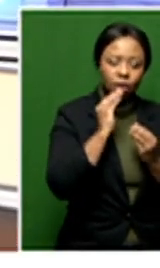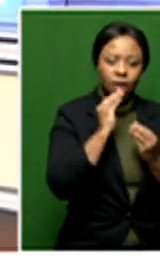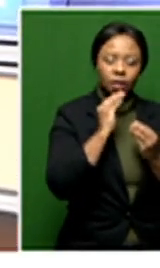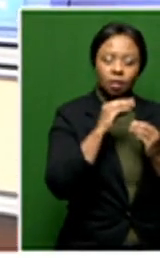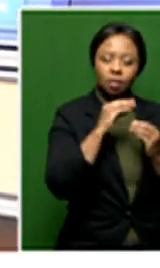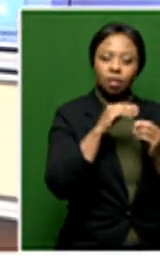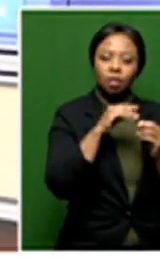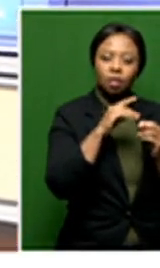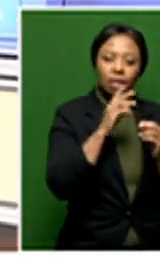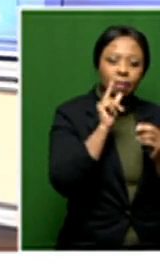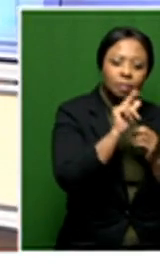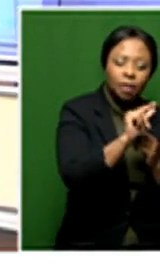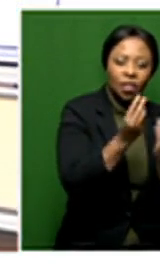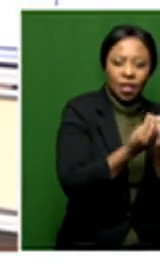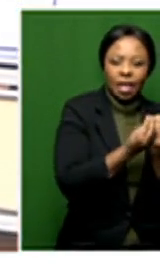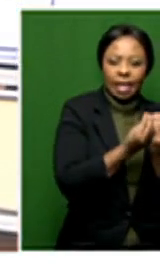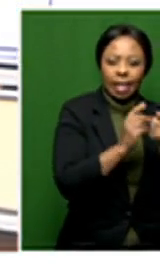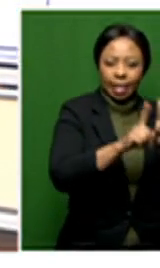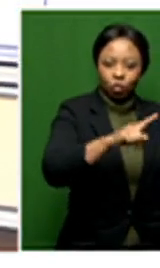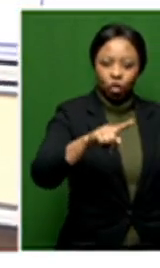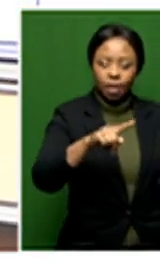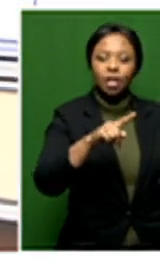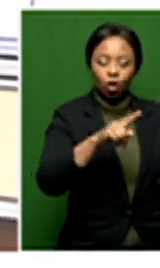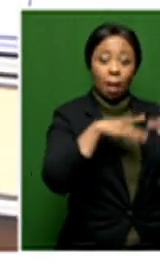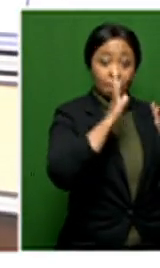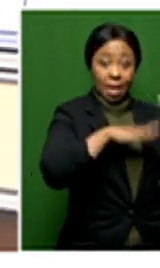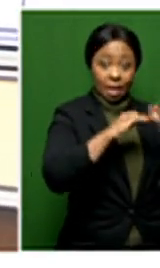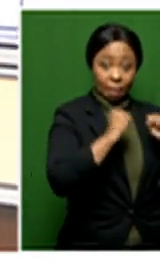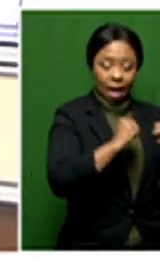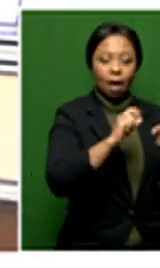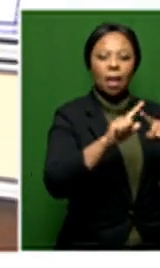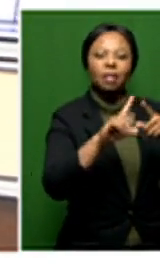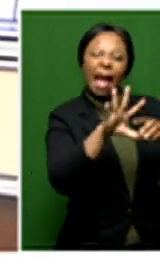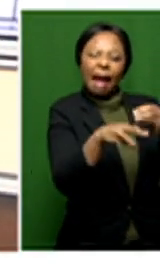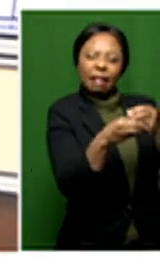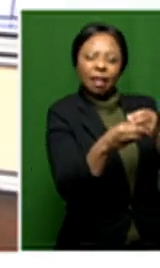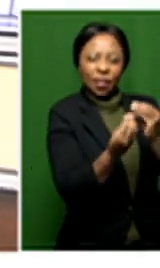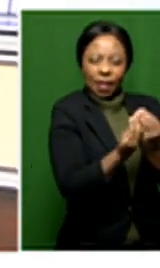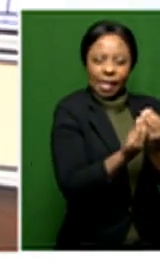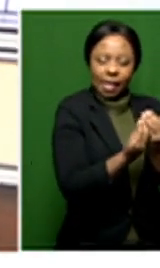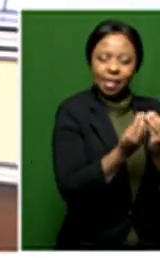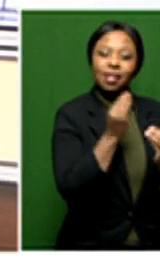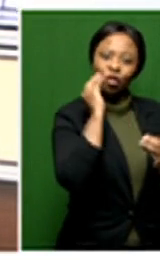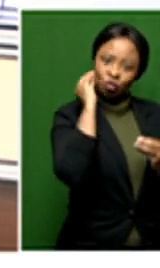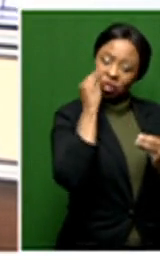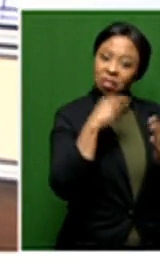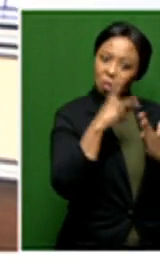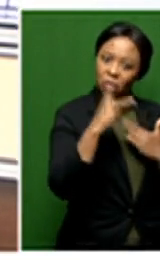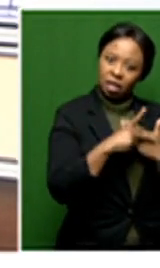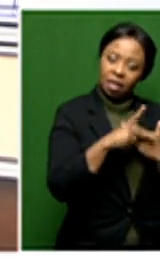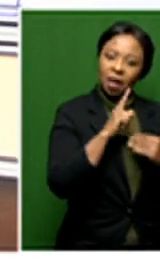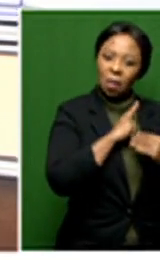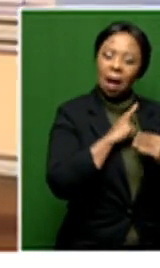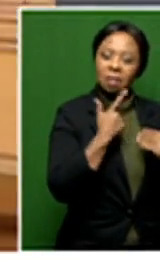So to remain painting, but to do something else in addition to that, became quite an interesting project as I was